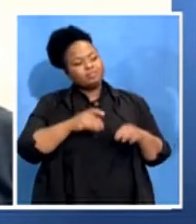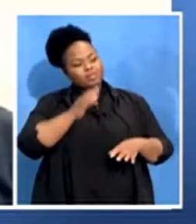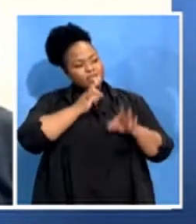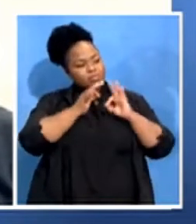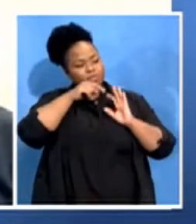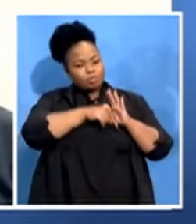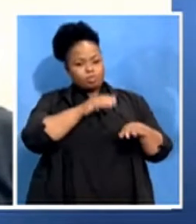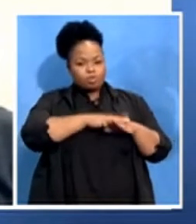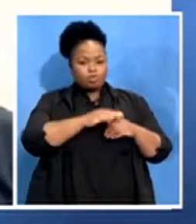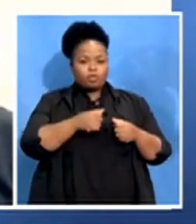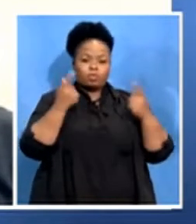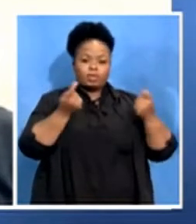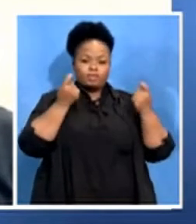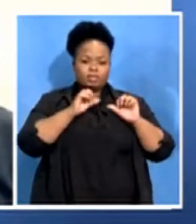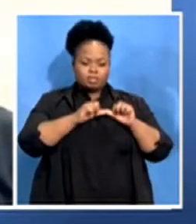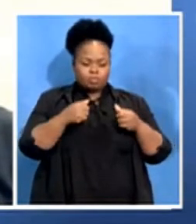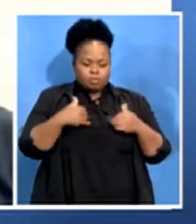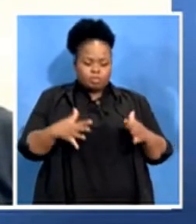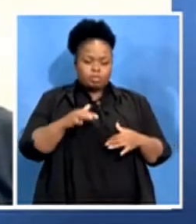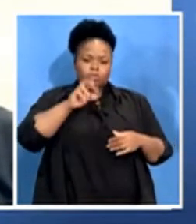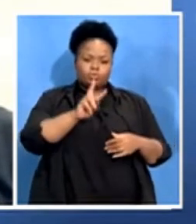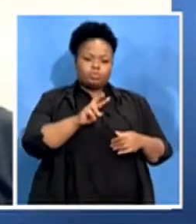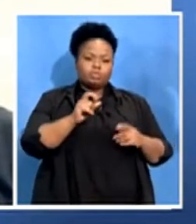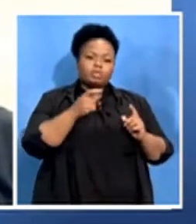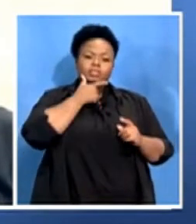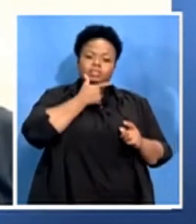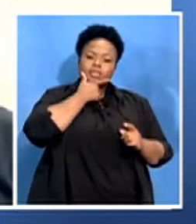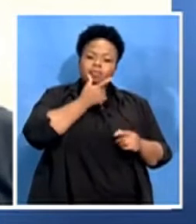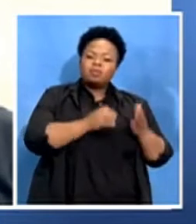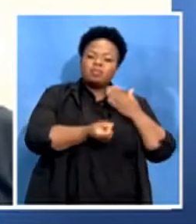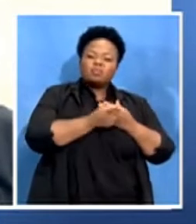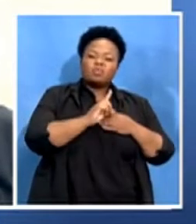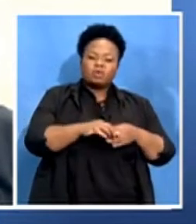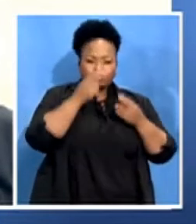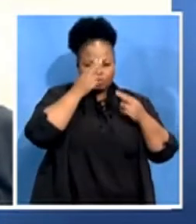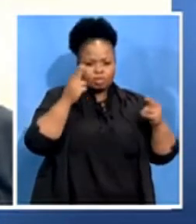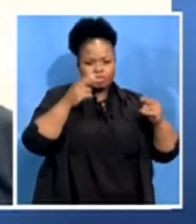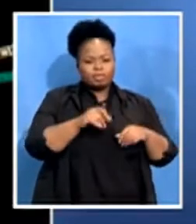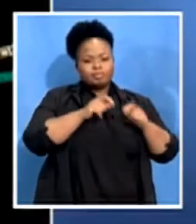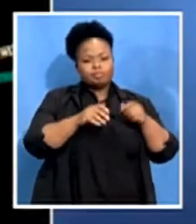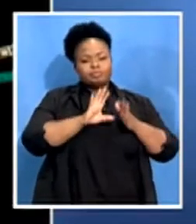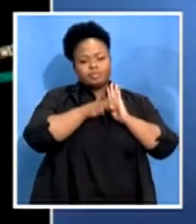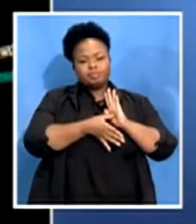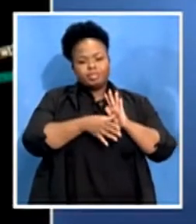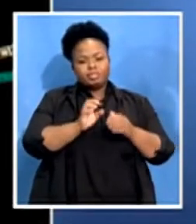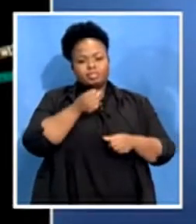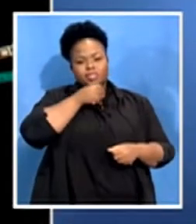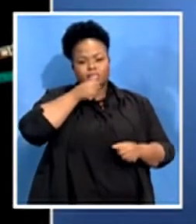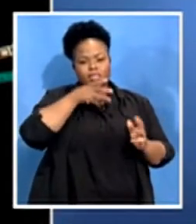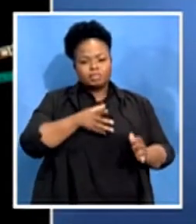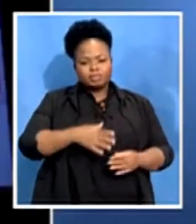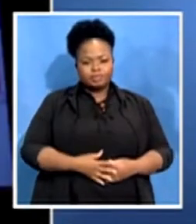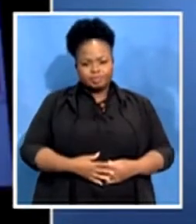the 2nd of December. What will be happening to honor artists with disabilities? Well from the 2nd uh uh